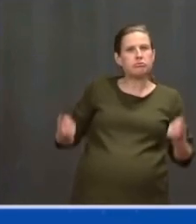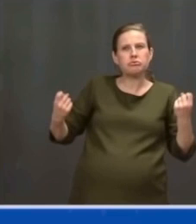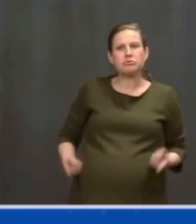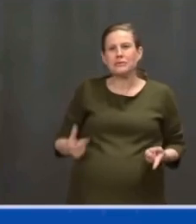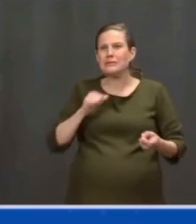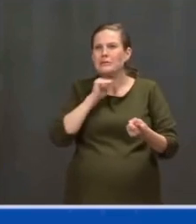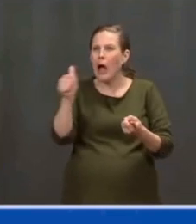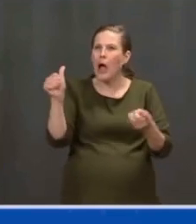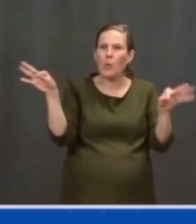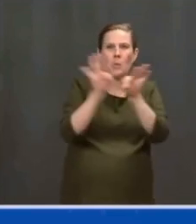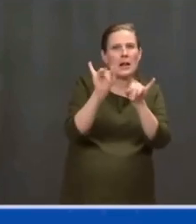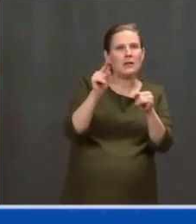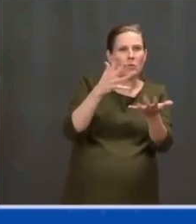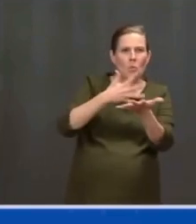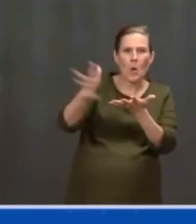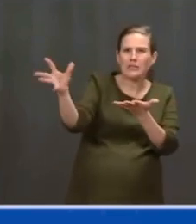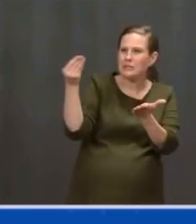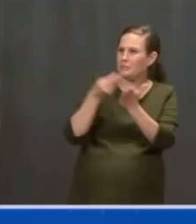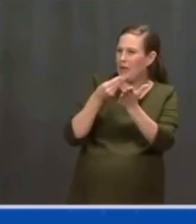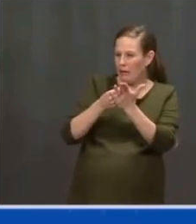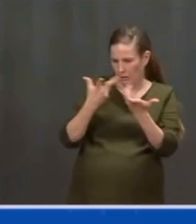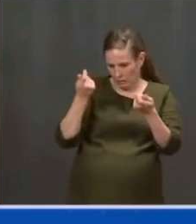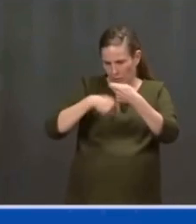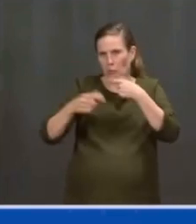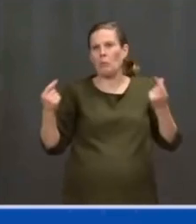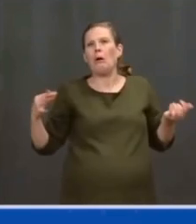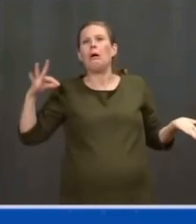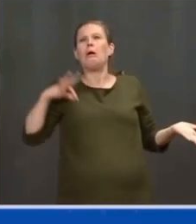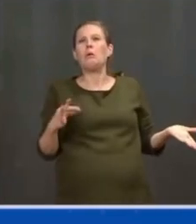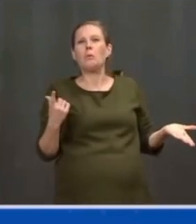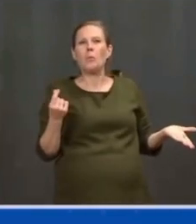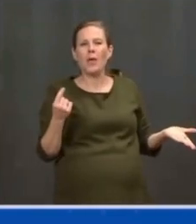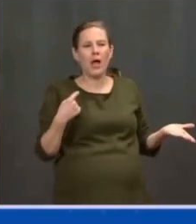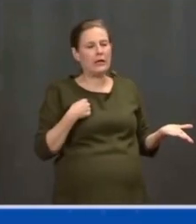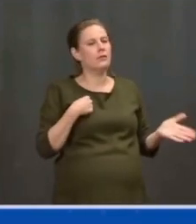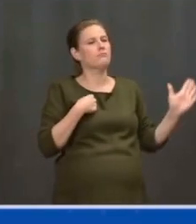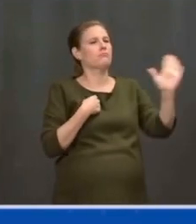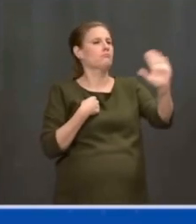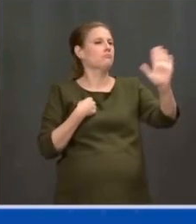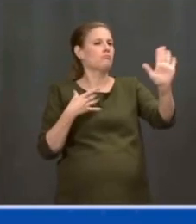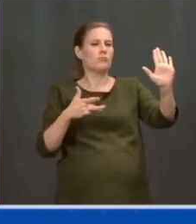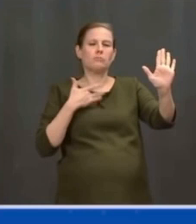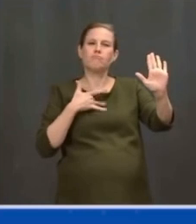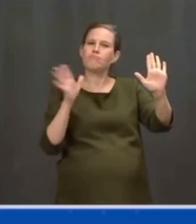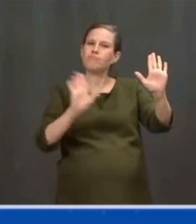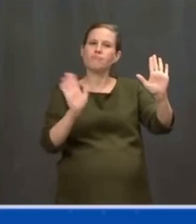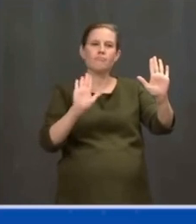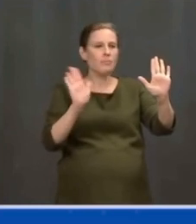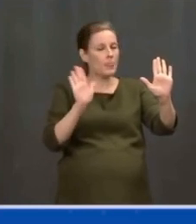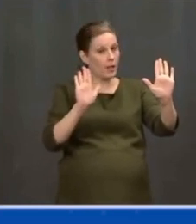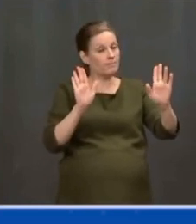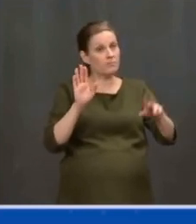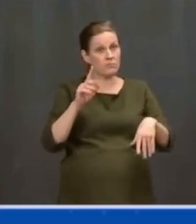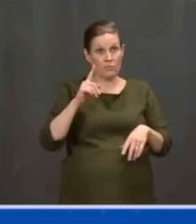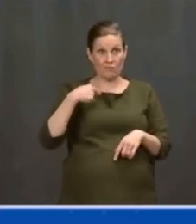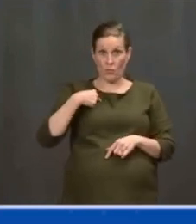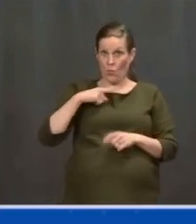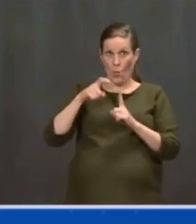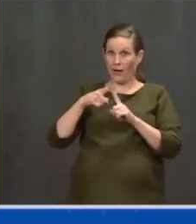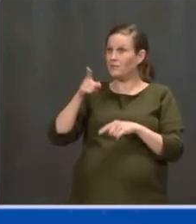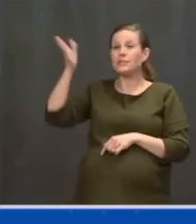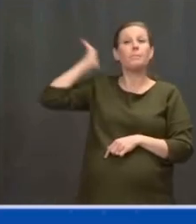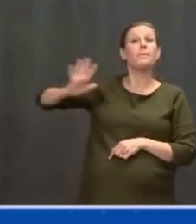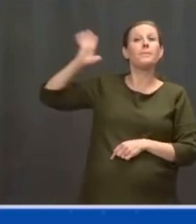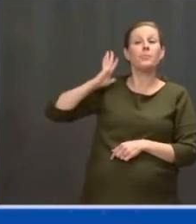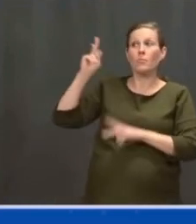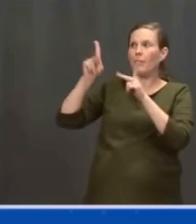Well, they said the same thing when we first flew into space for the first time. They said the same thing. Well, pushing the frontiers